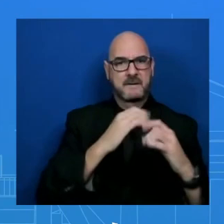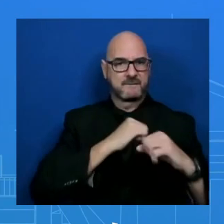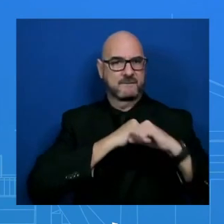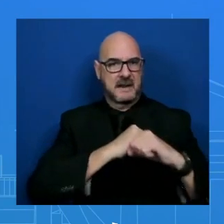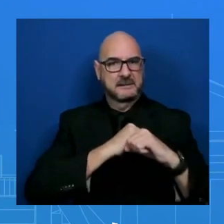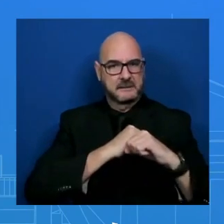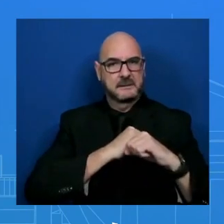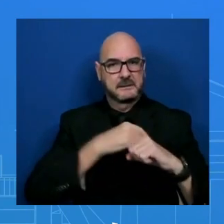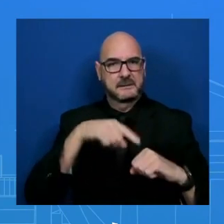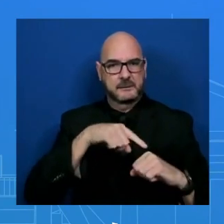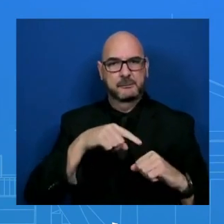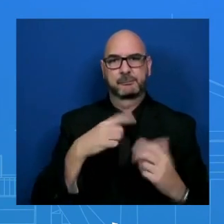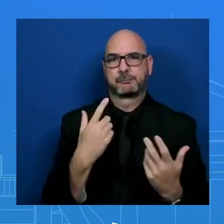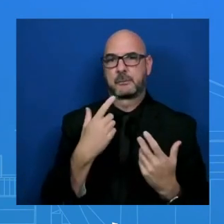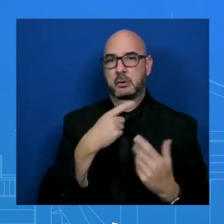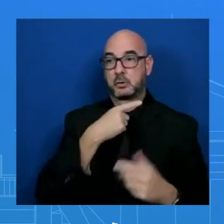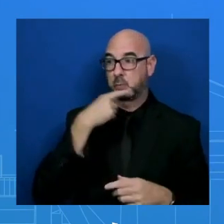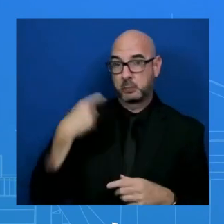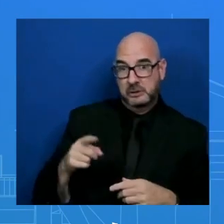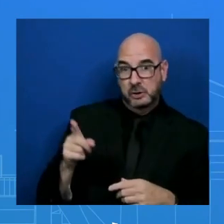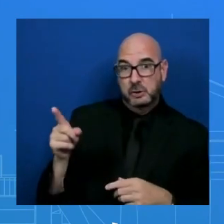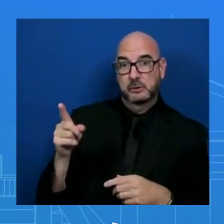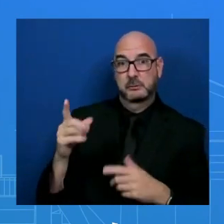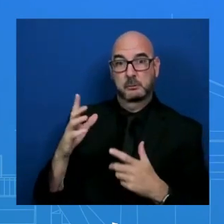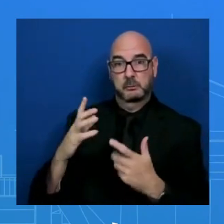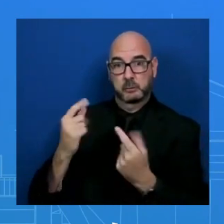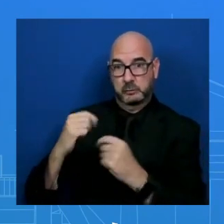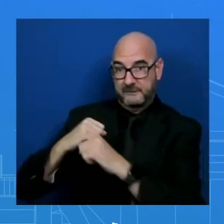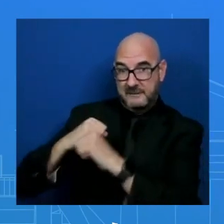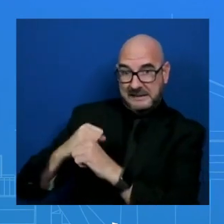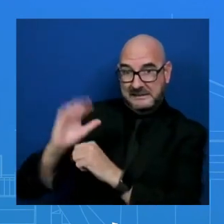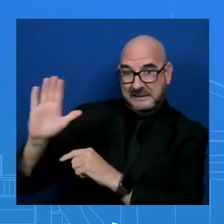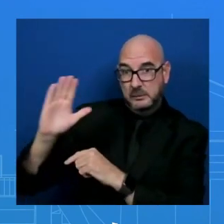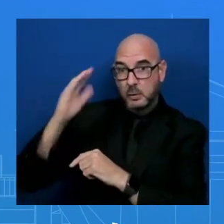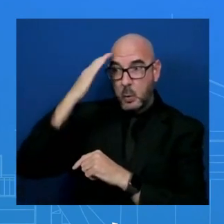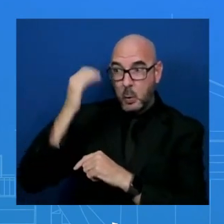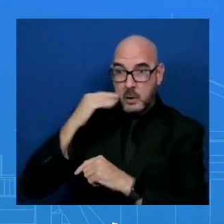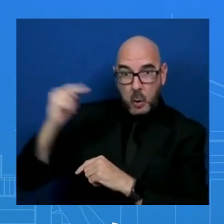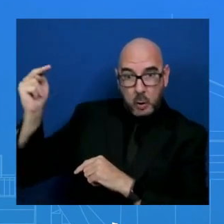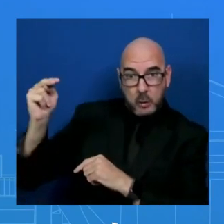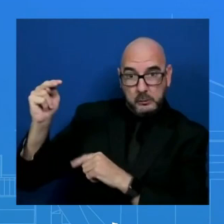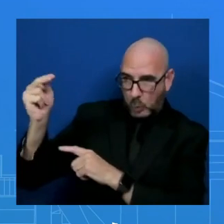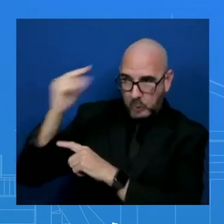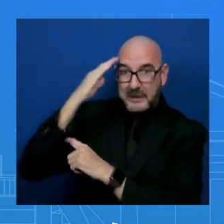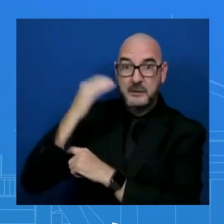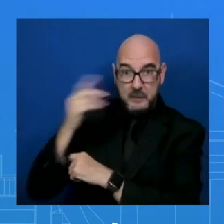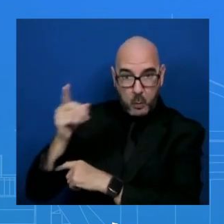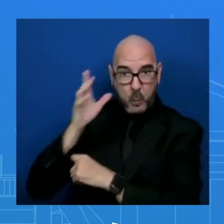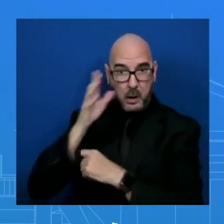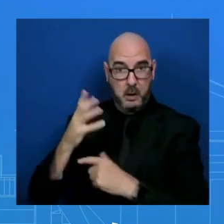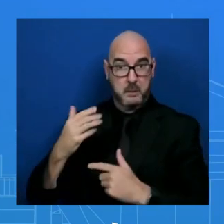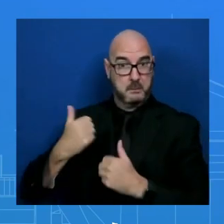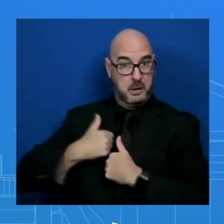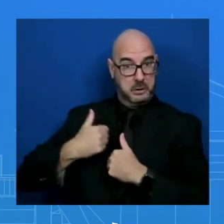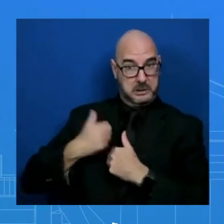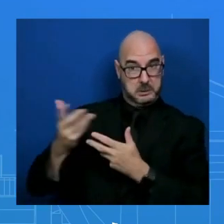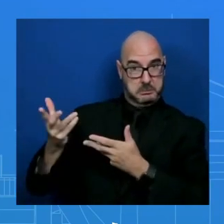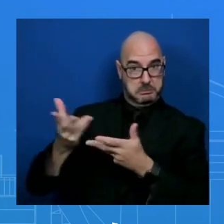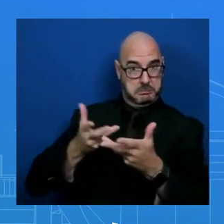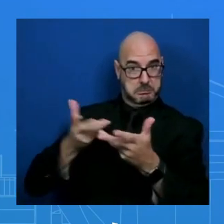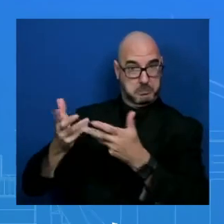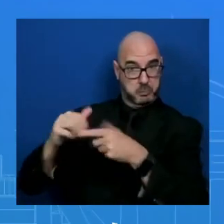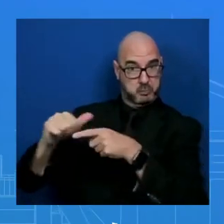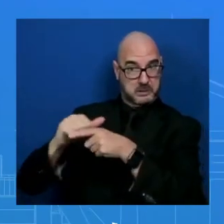North Korea, Russia maritime joint military exercises are possible. How are you concerned about this? MR.